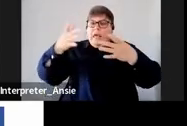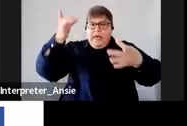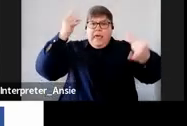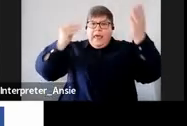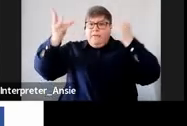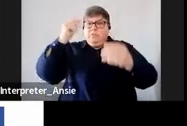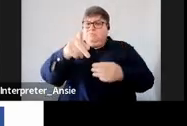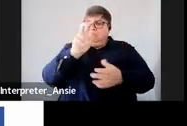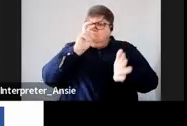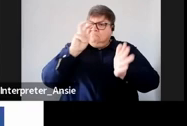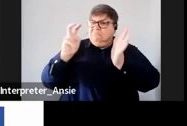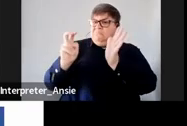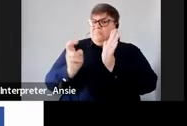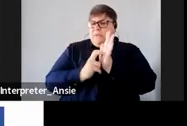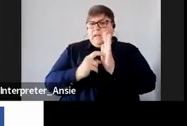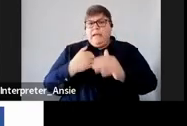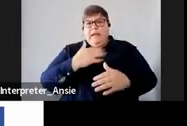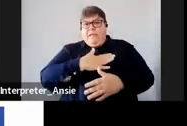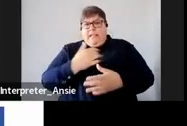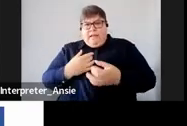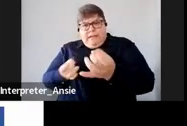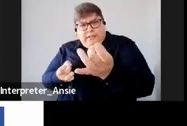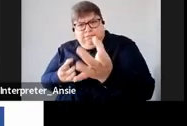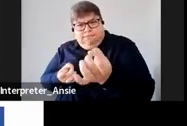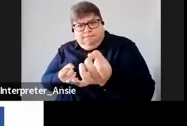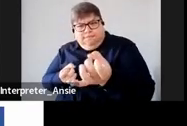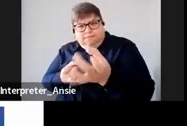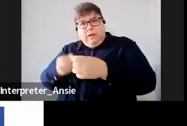because I know that I filled with more information you